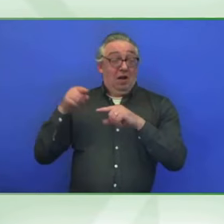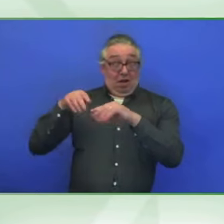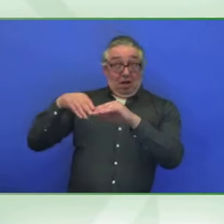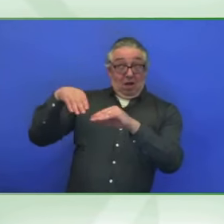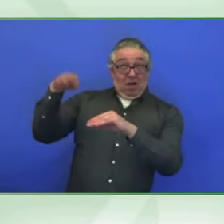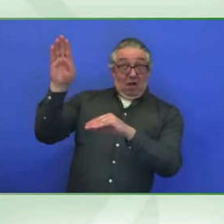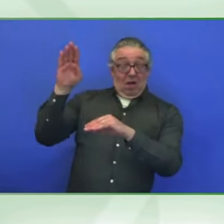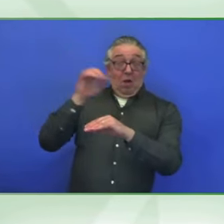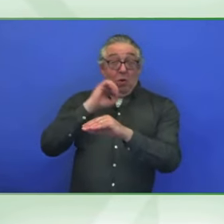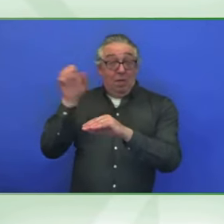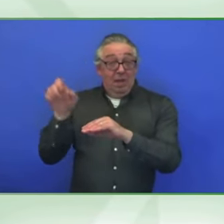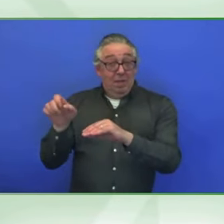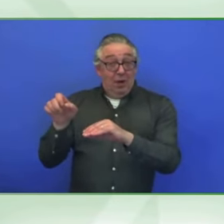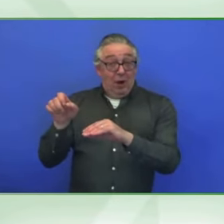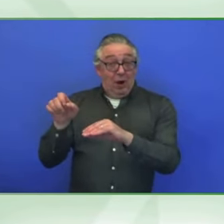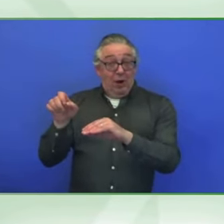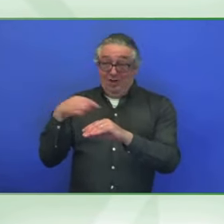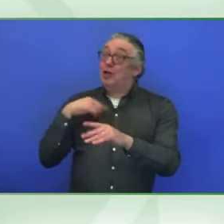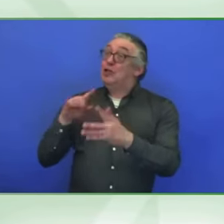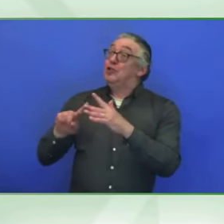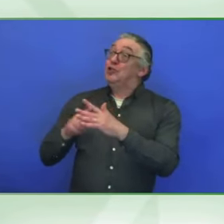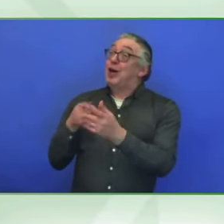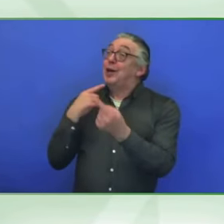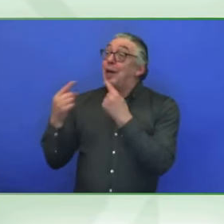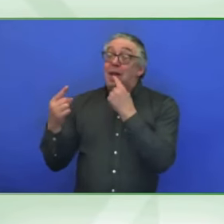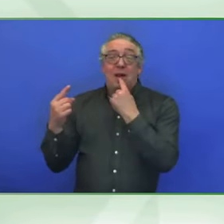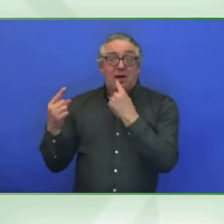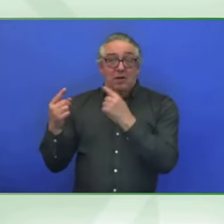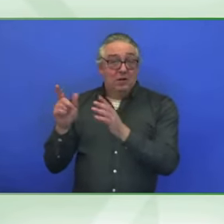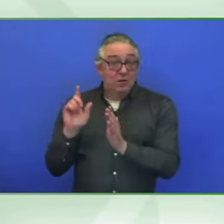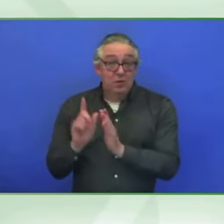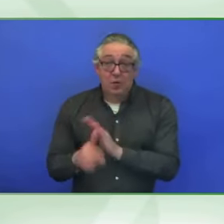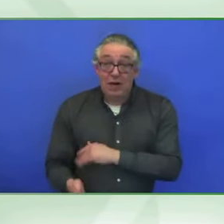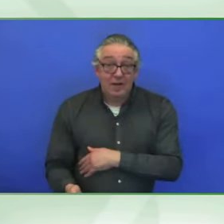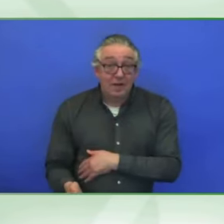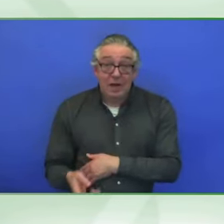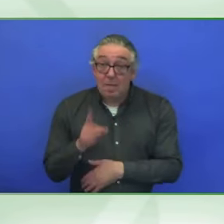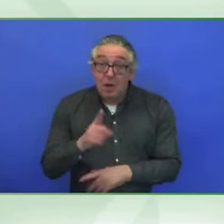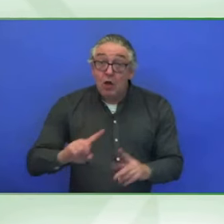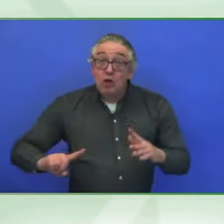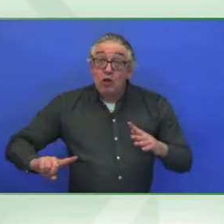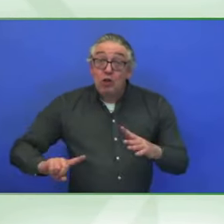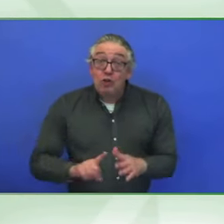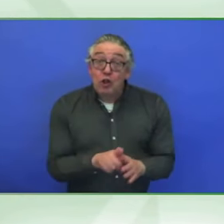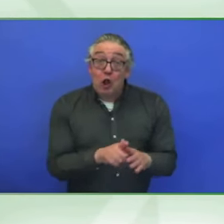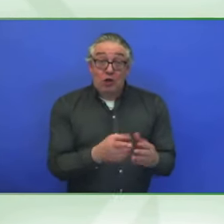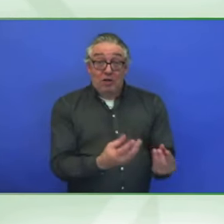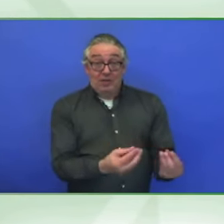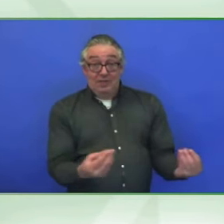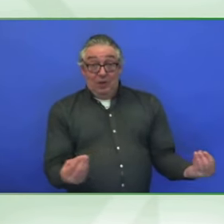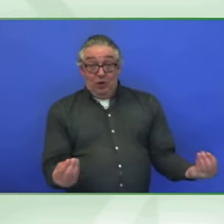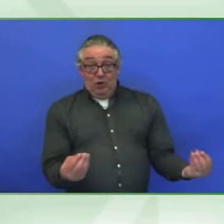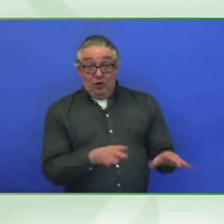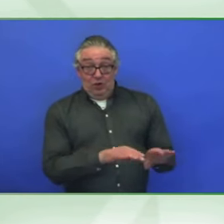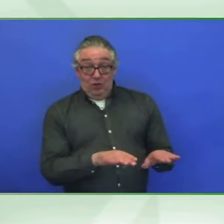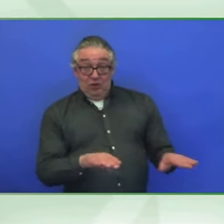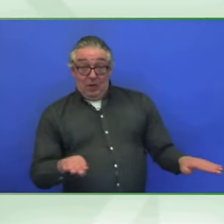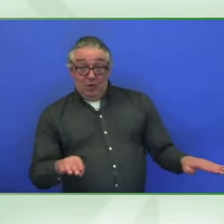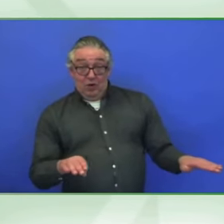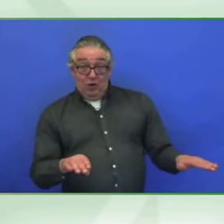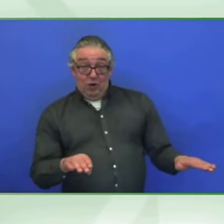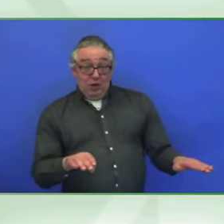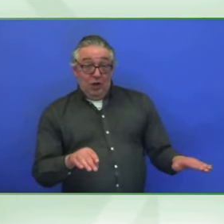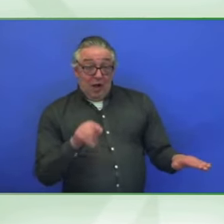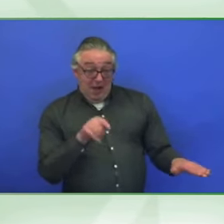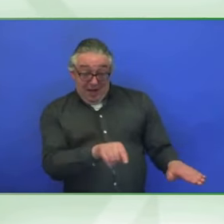conversations even in schools. And I feel like that's where the, we can really plant the seed of understanding what disability is, what it means to, to